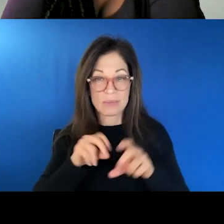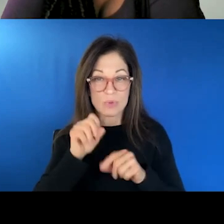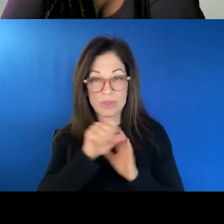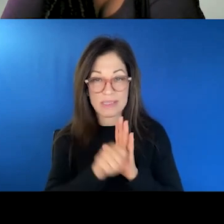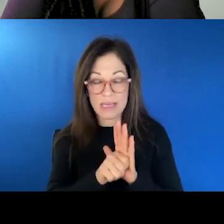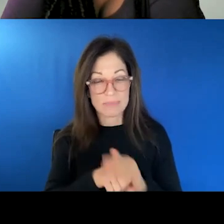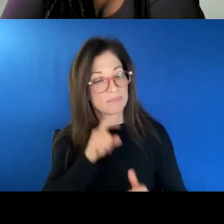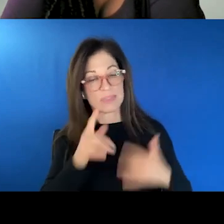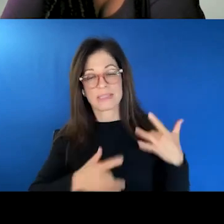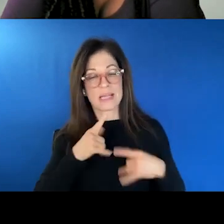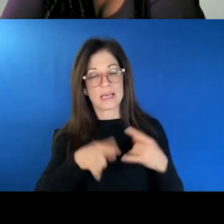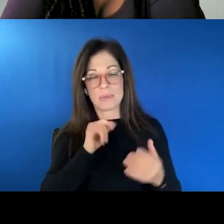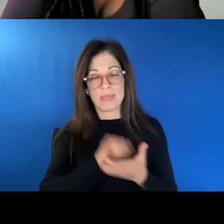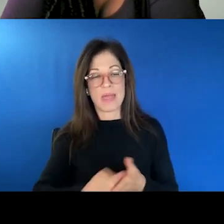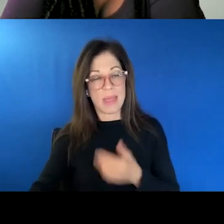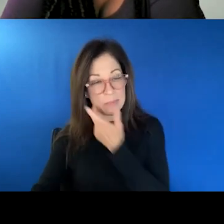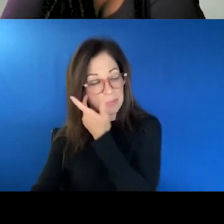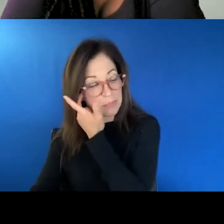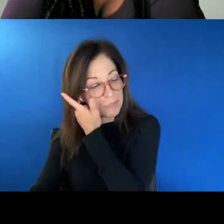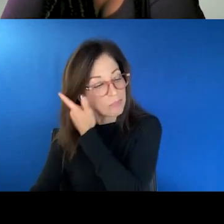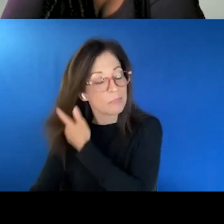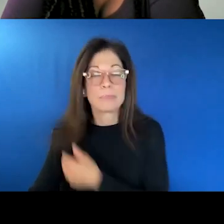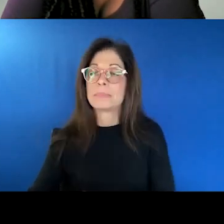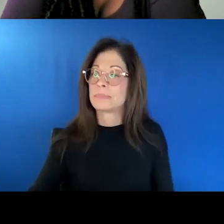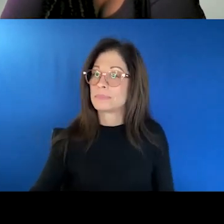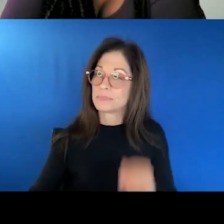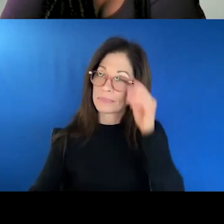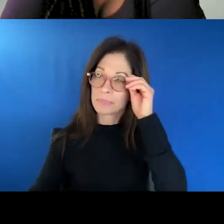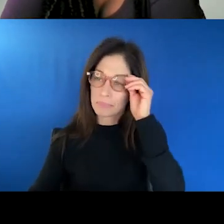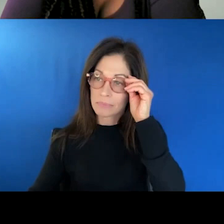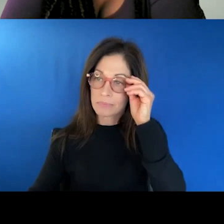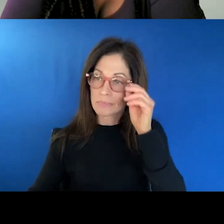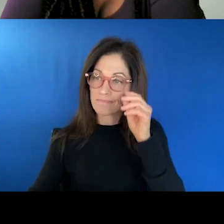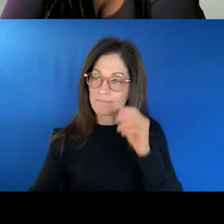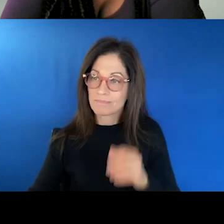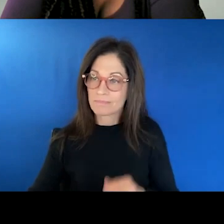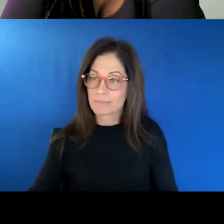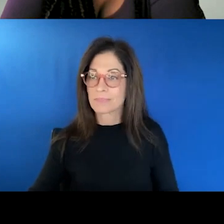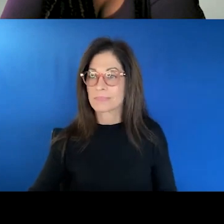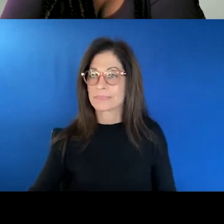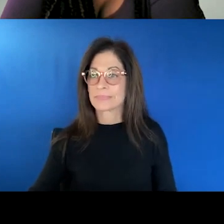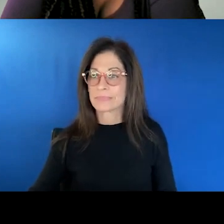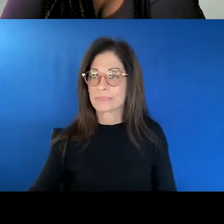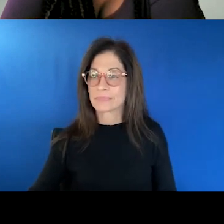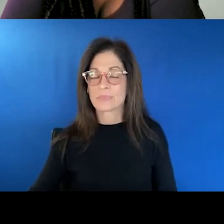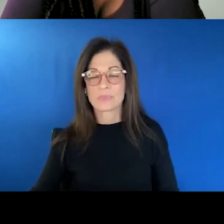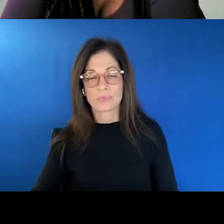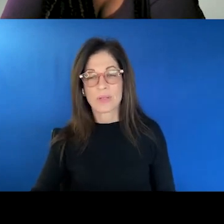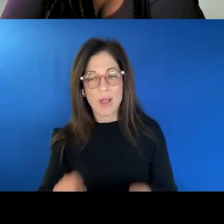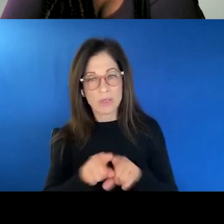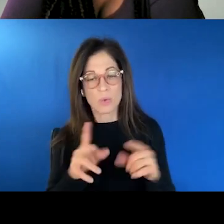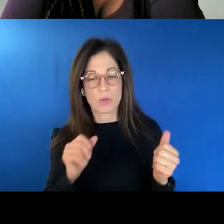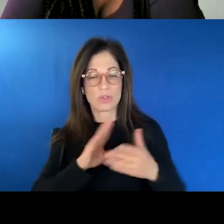really excited about that. Um, and, and I just wanted to also, um, touch on, um, the, the article that David